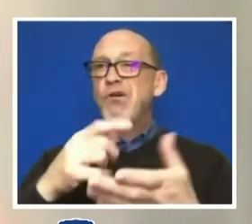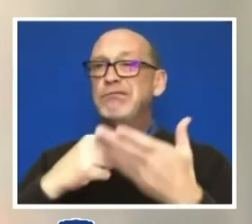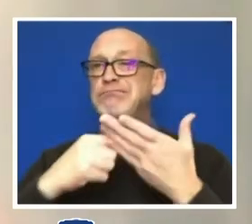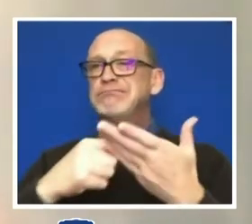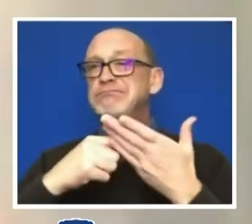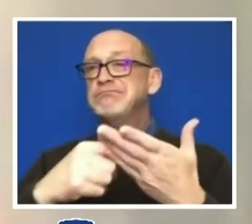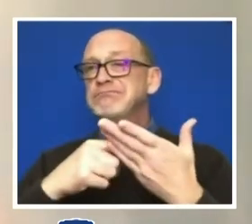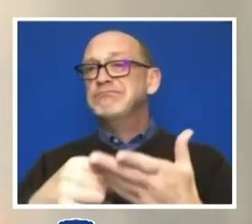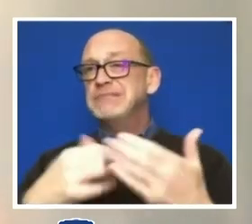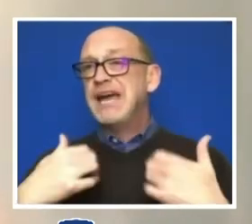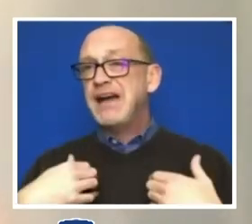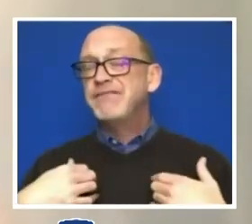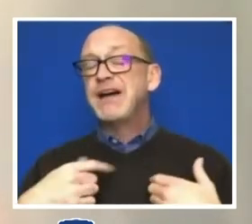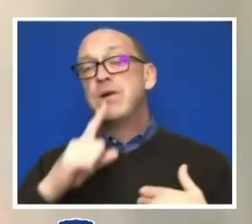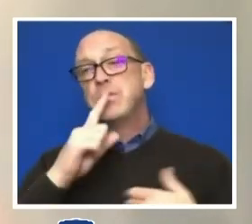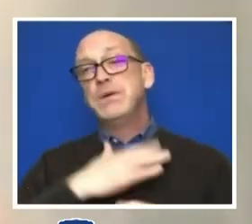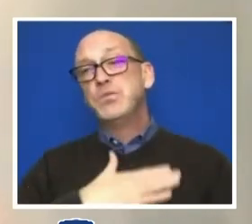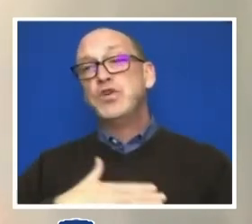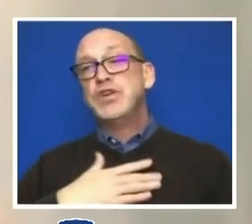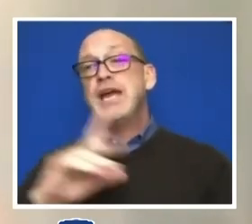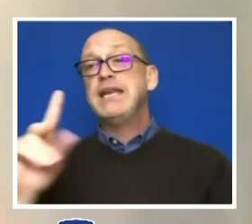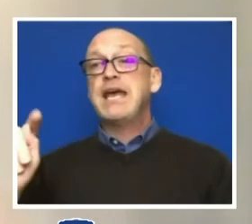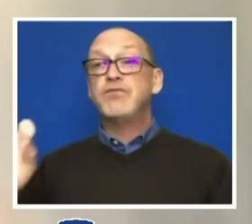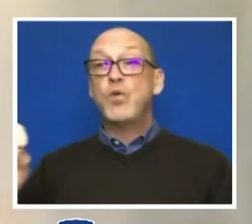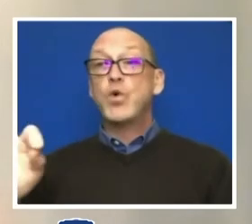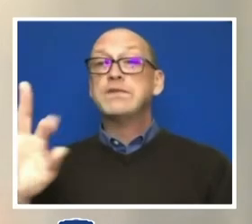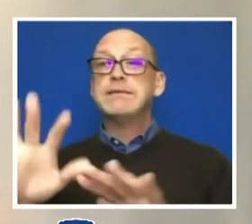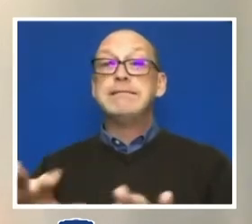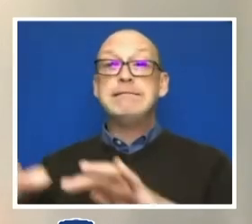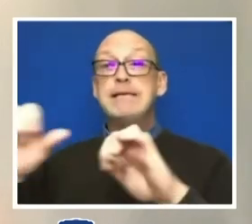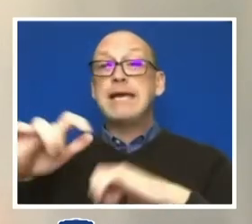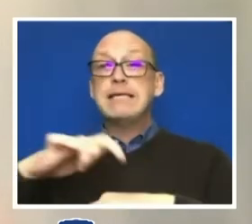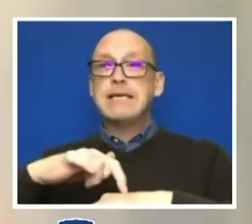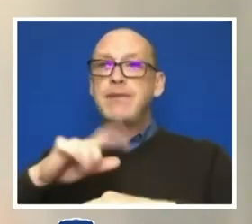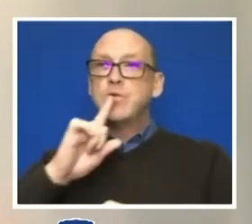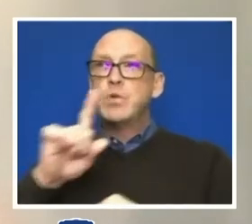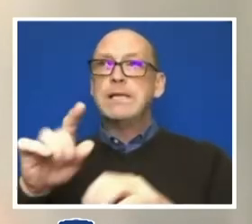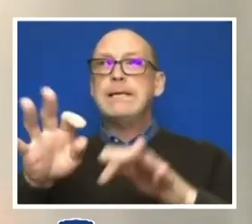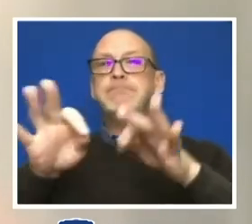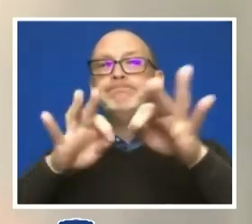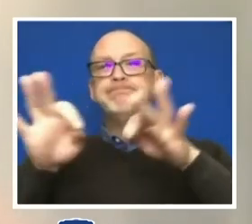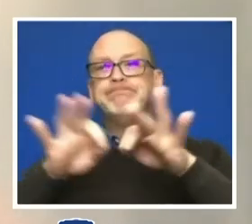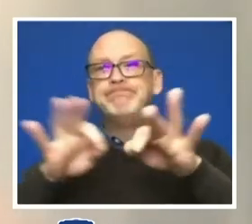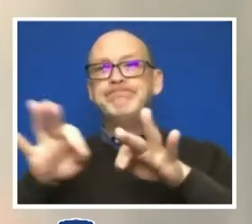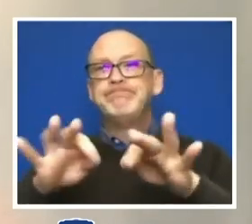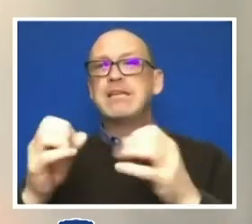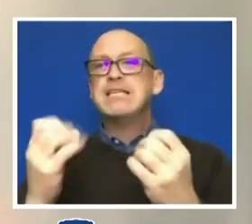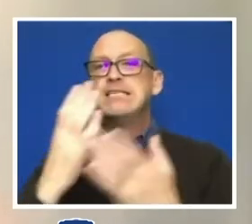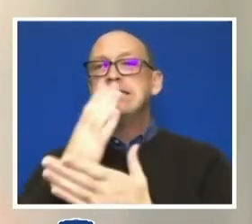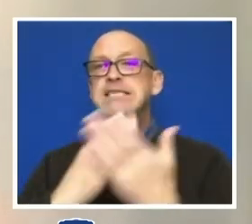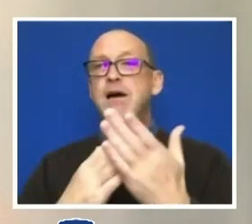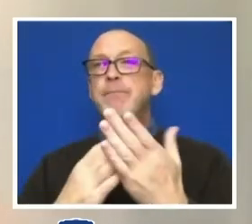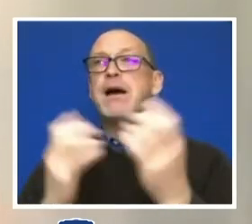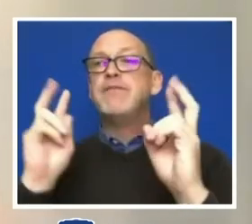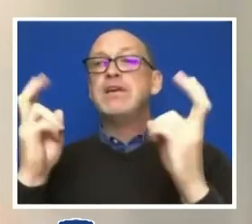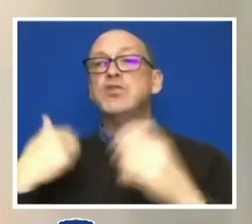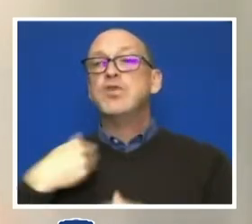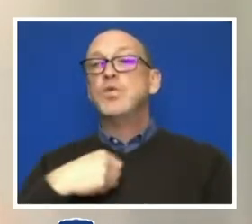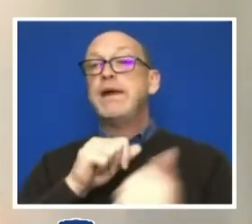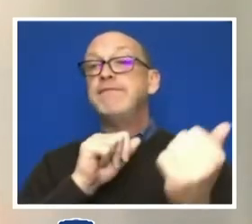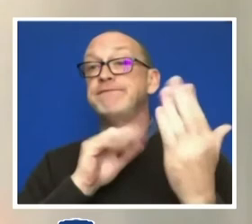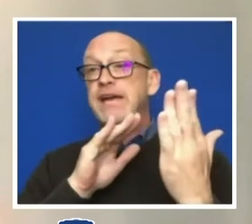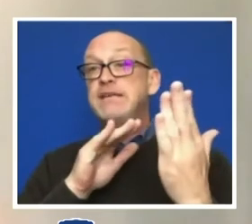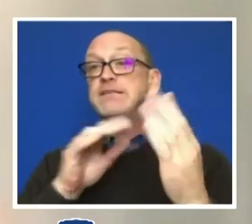So, I do appreciate the task force taking the time to really walk through a lot of the issues that we face as a public institution and how we can